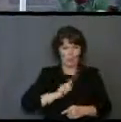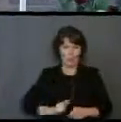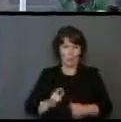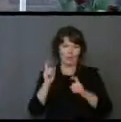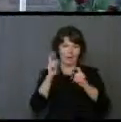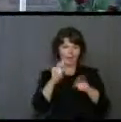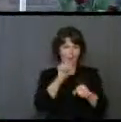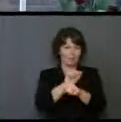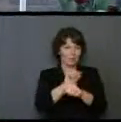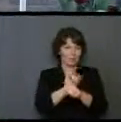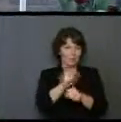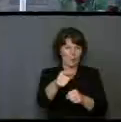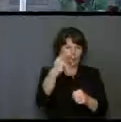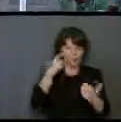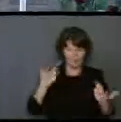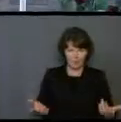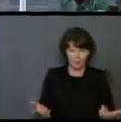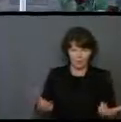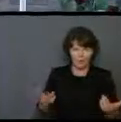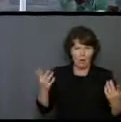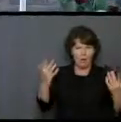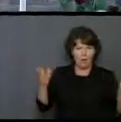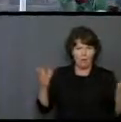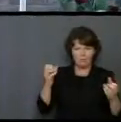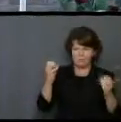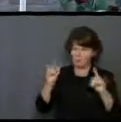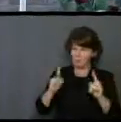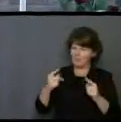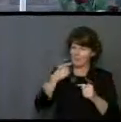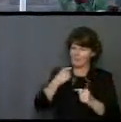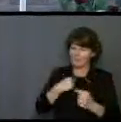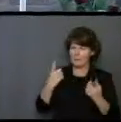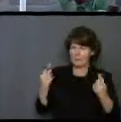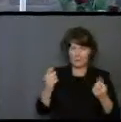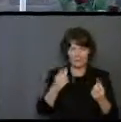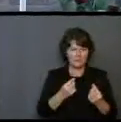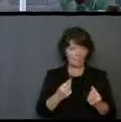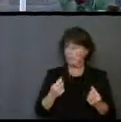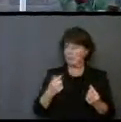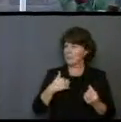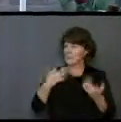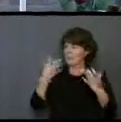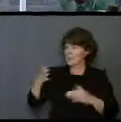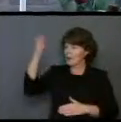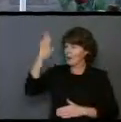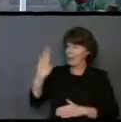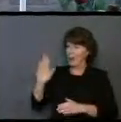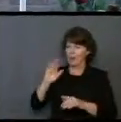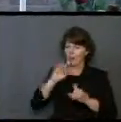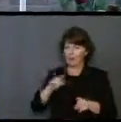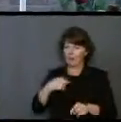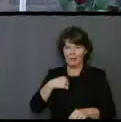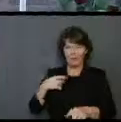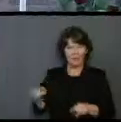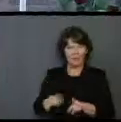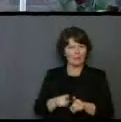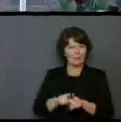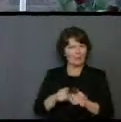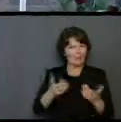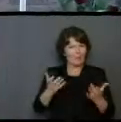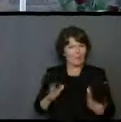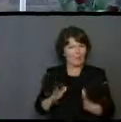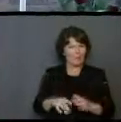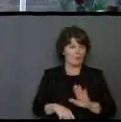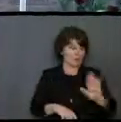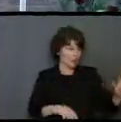and think, I already have too many people telling me what to do without God giving me orders too? Do you